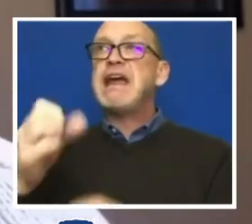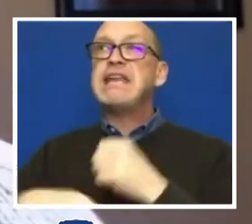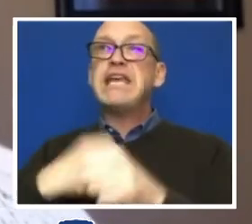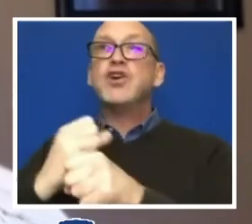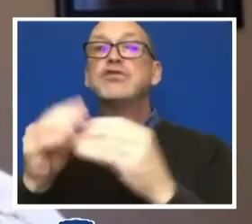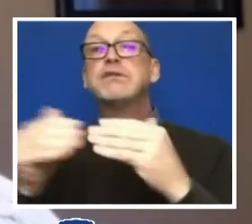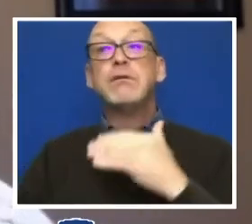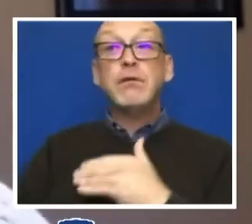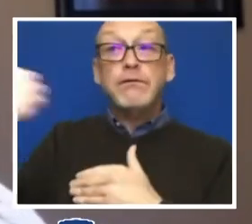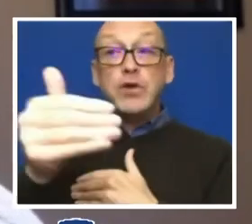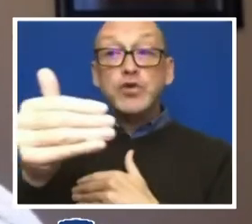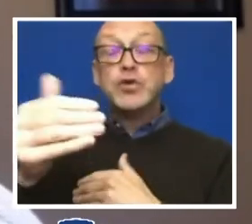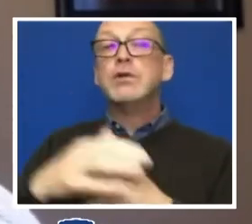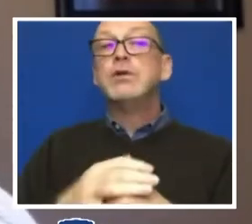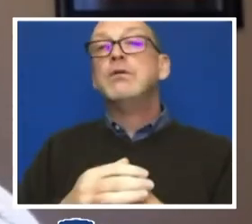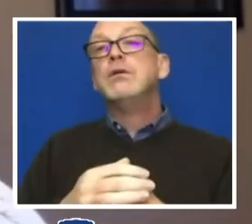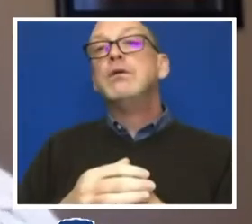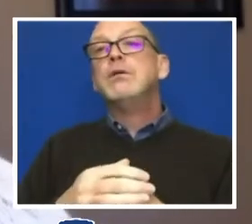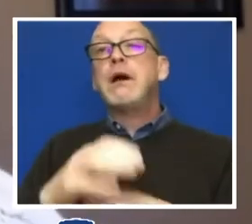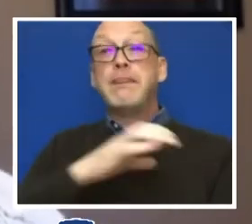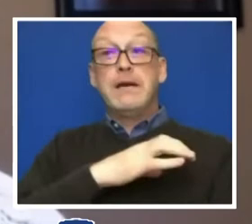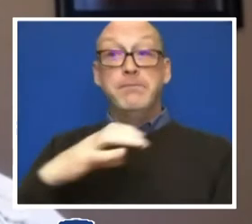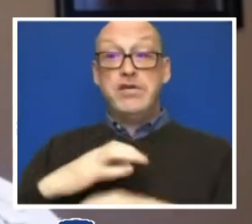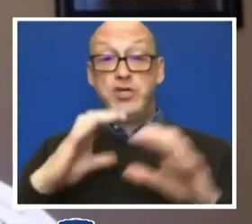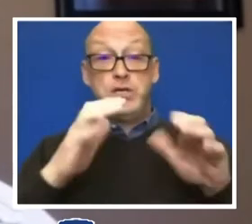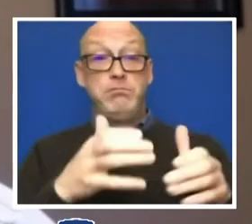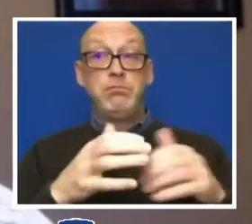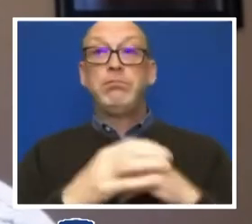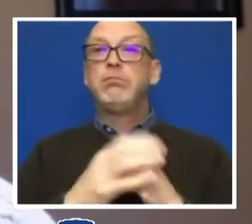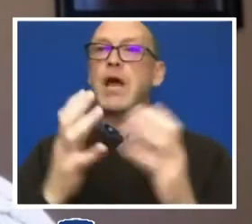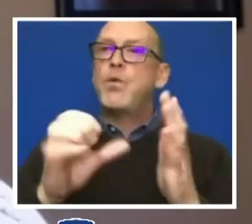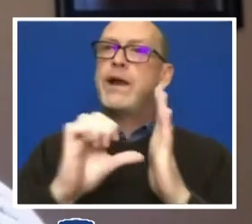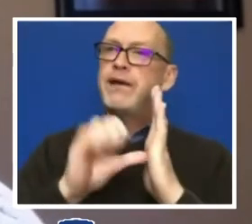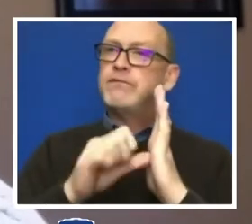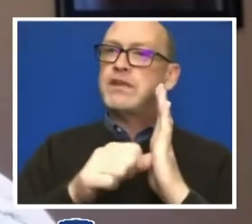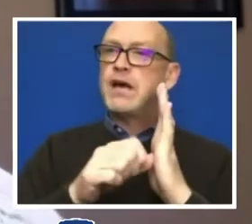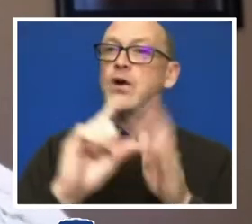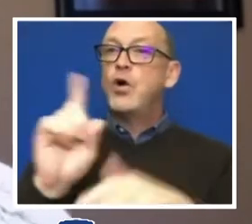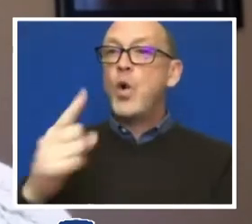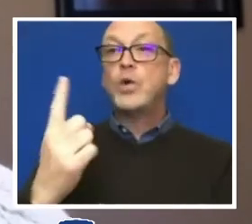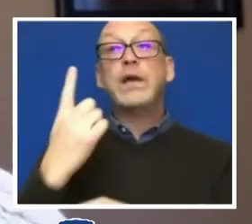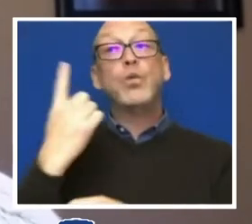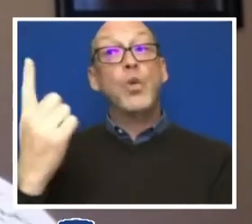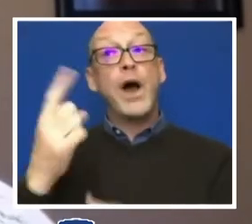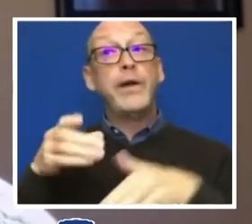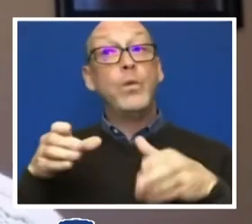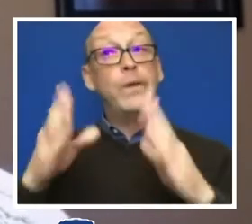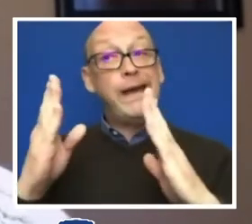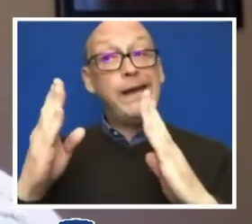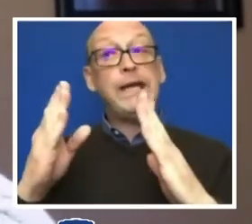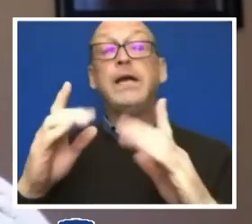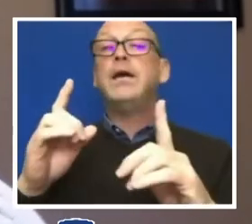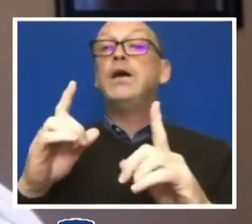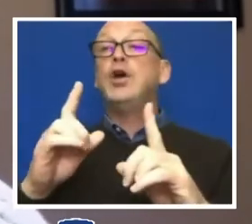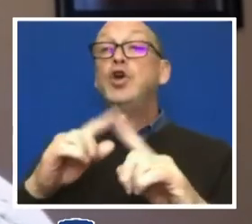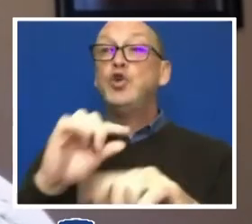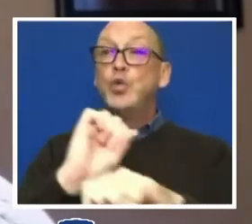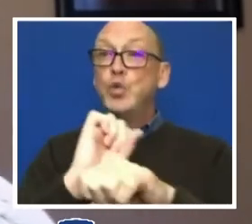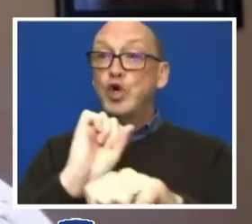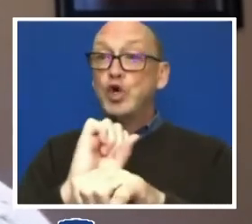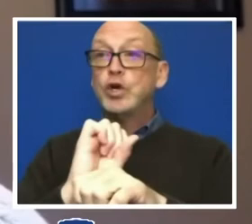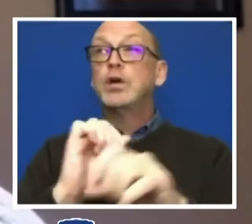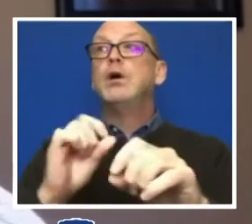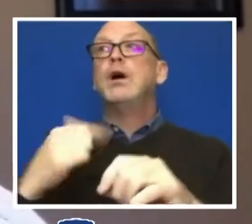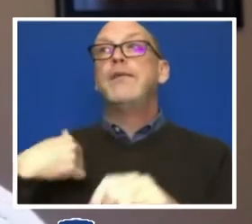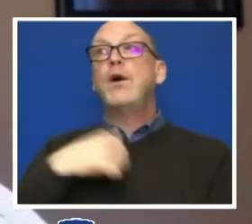And I'll say, lastly, that the Commission, I want to emphasize there's only one vehicle for work that we all, as a Penn